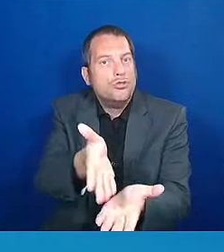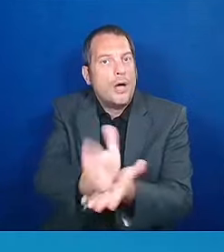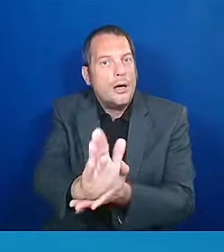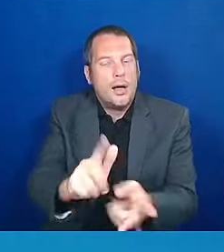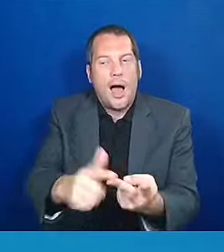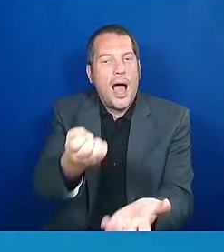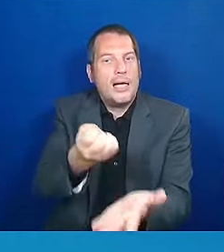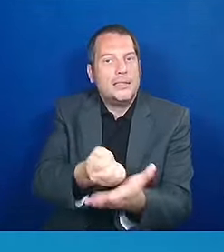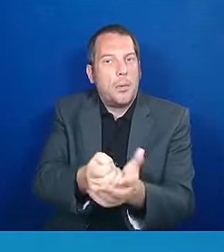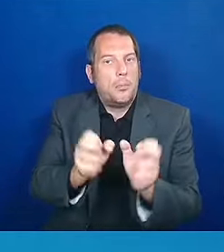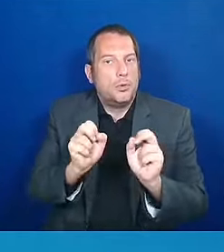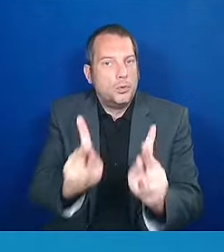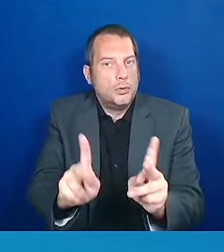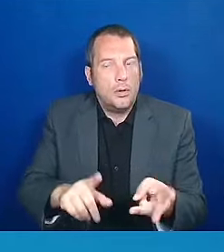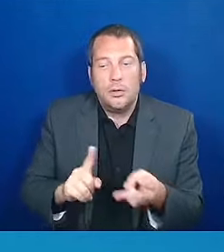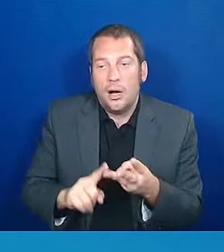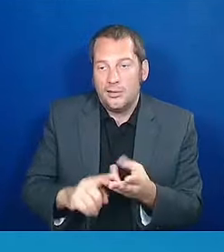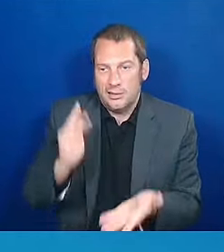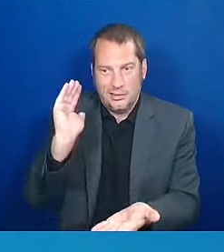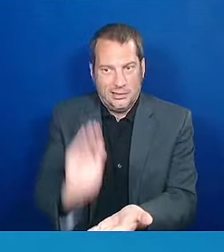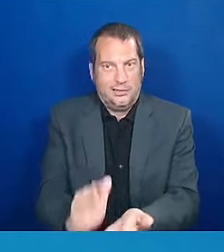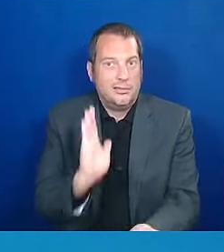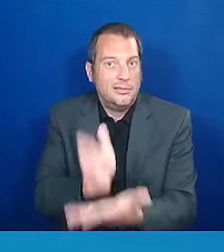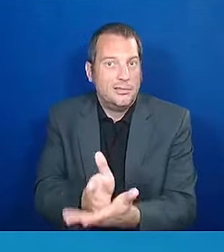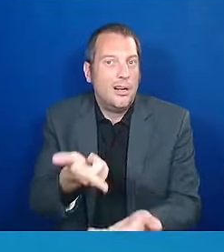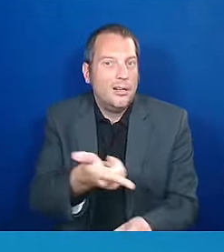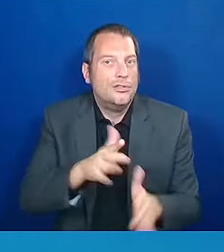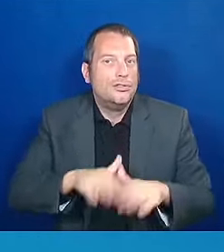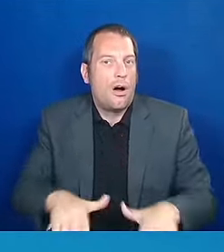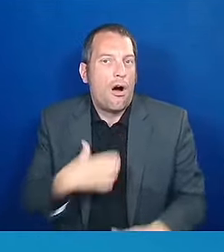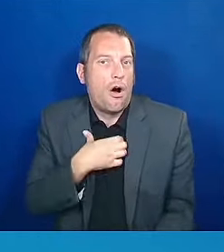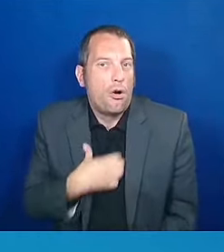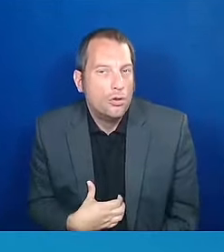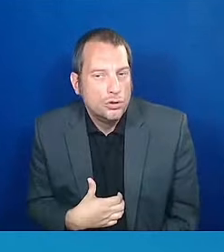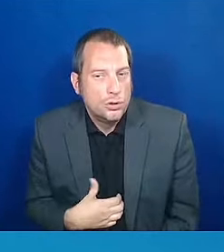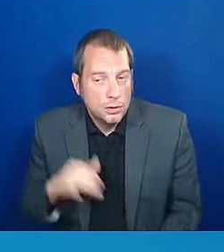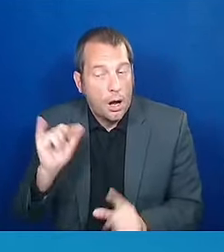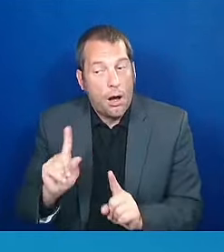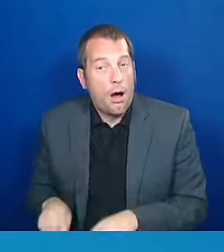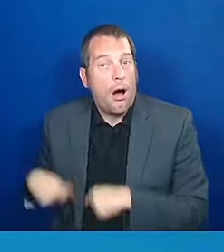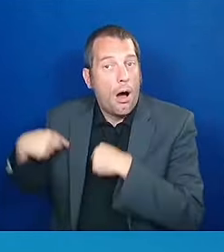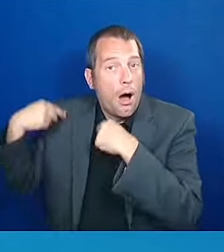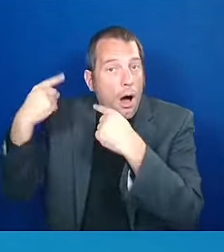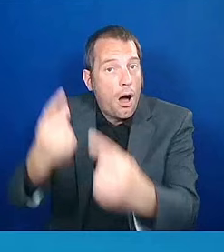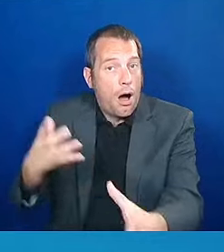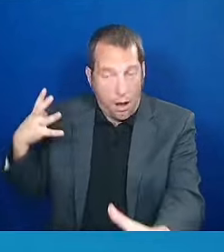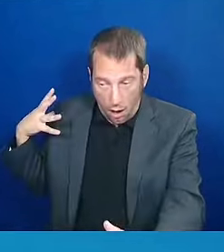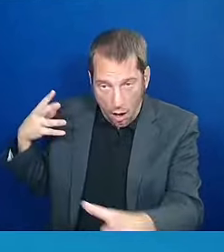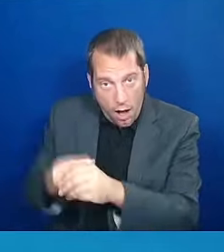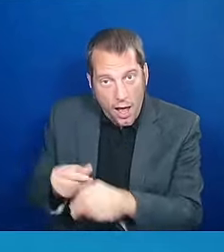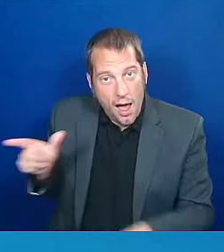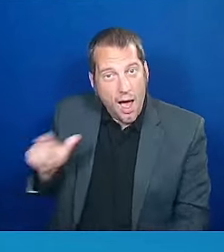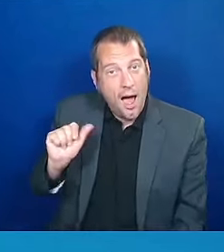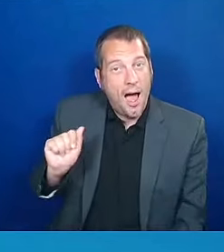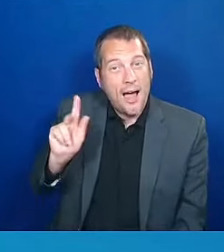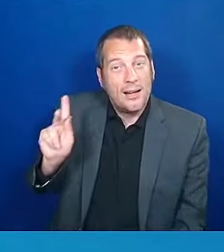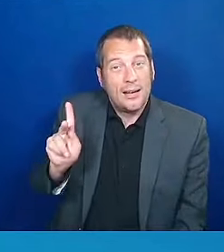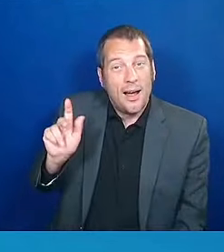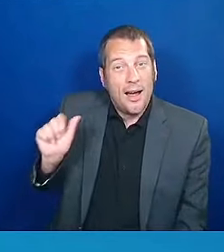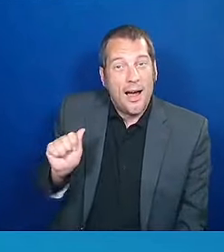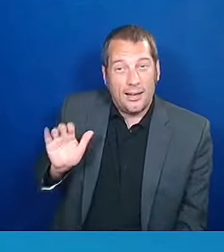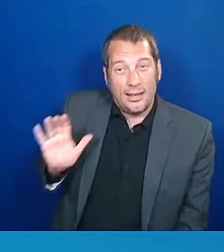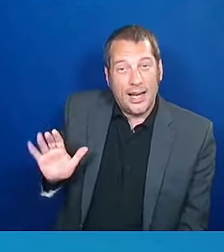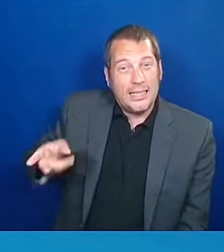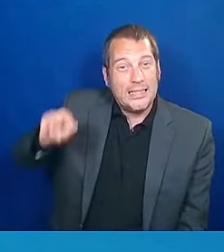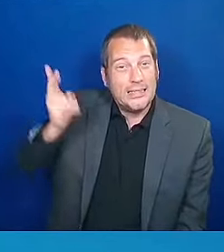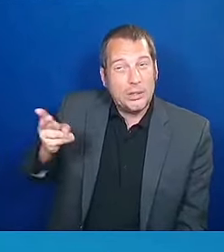history, the leaders of Alpha Kappa Alpha have stood up, spoken out,